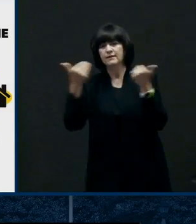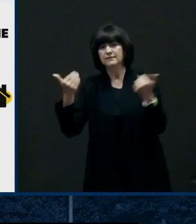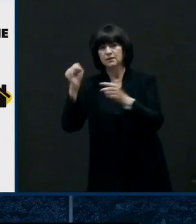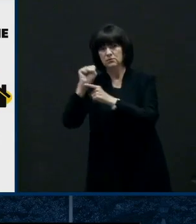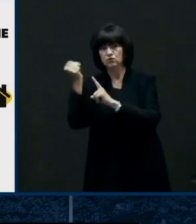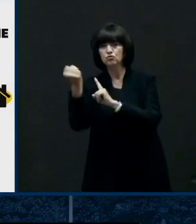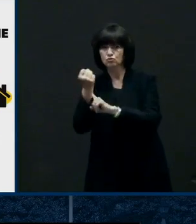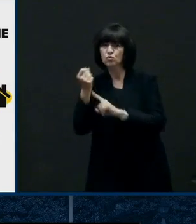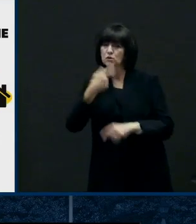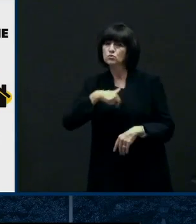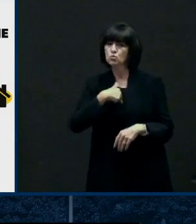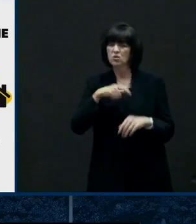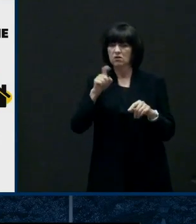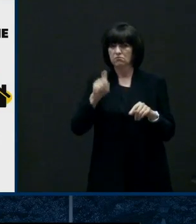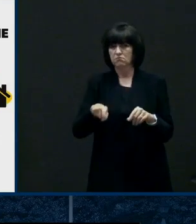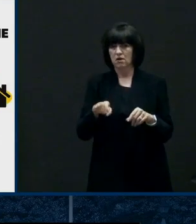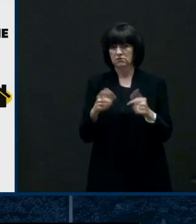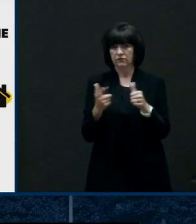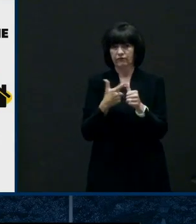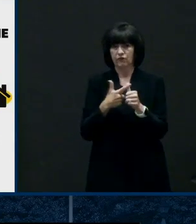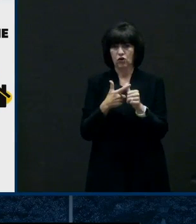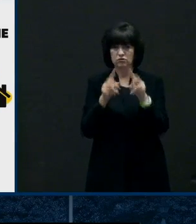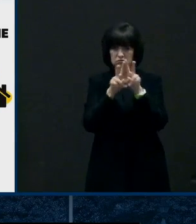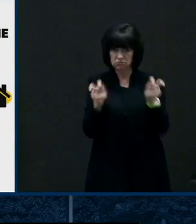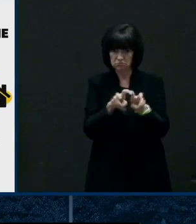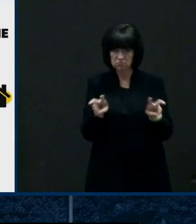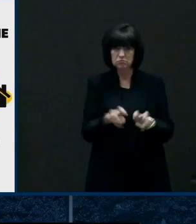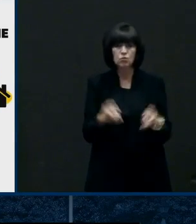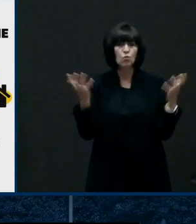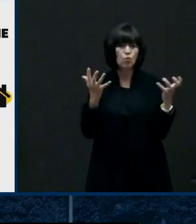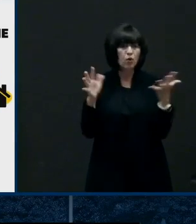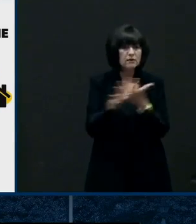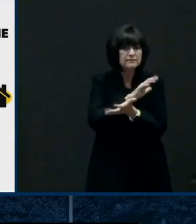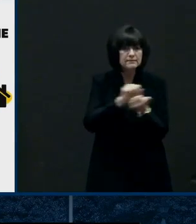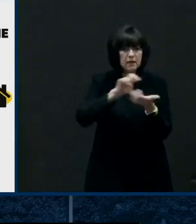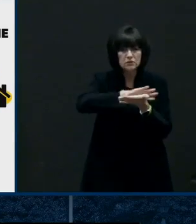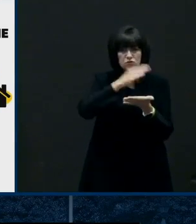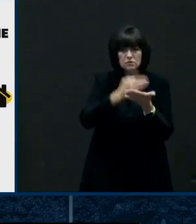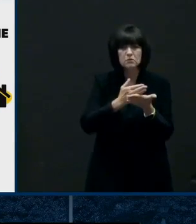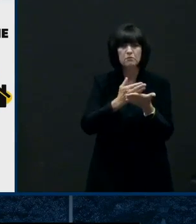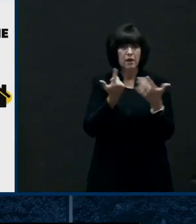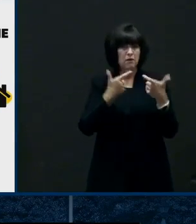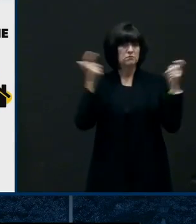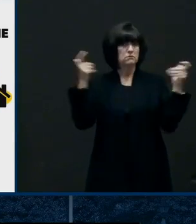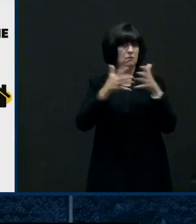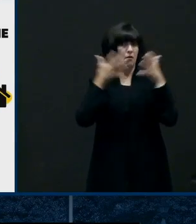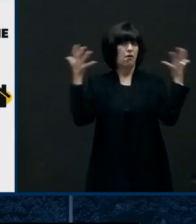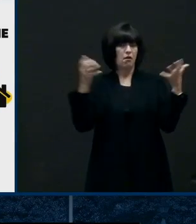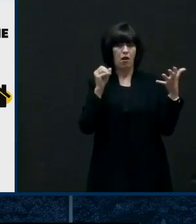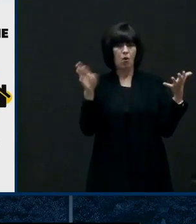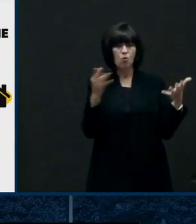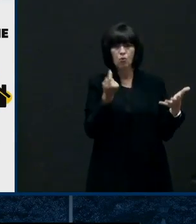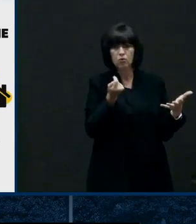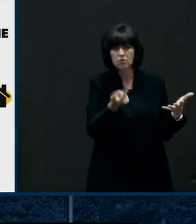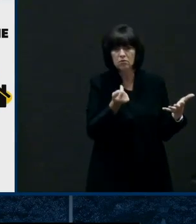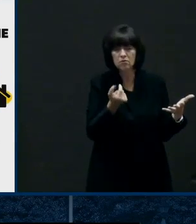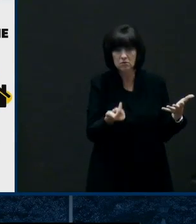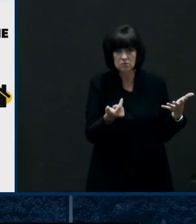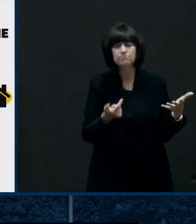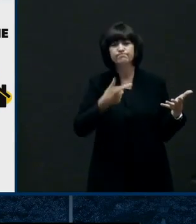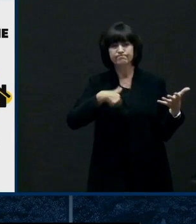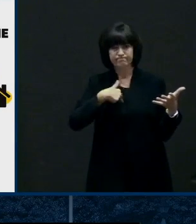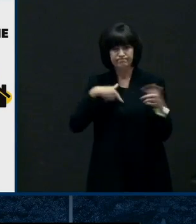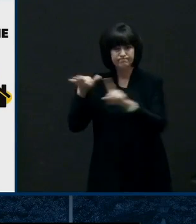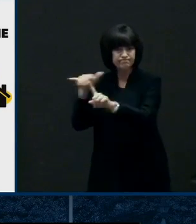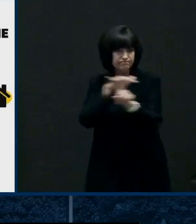But we will go through or, you know, doing our damage assessment, the counties and the local municipalities. We're taking as much information as we can from our partners